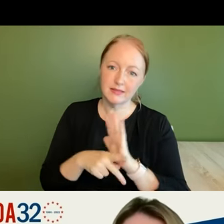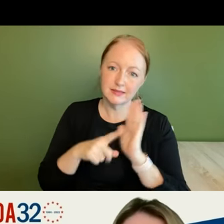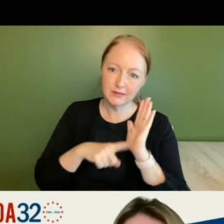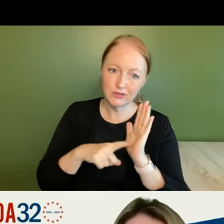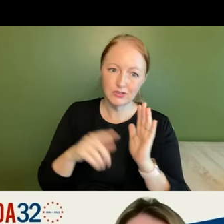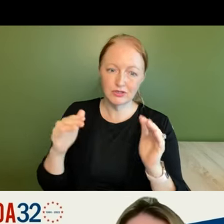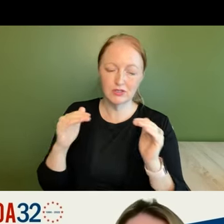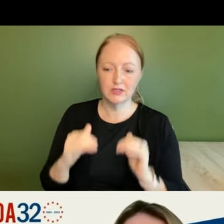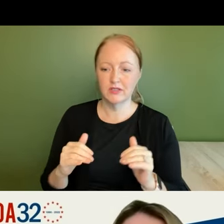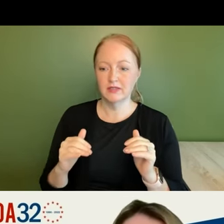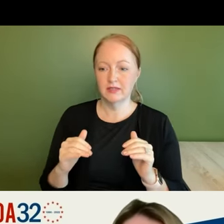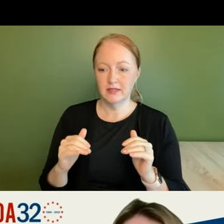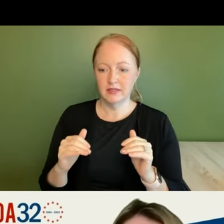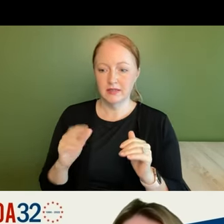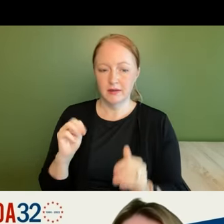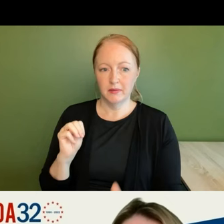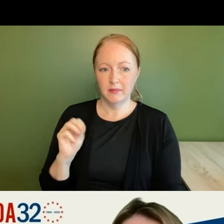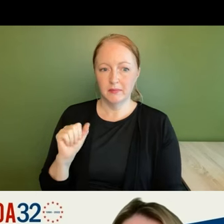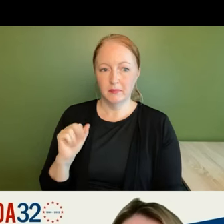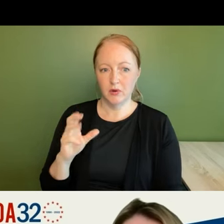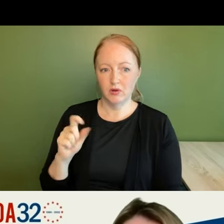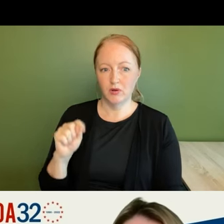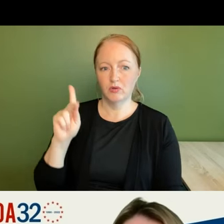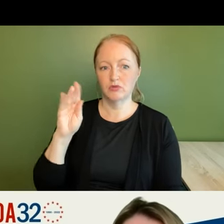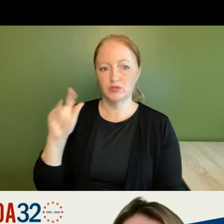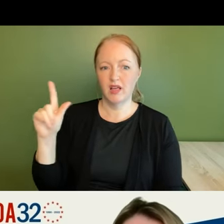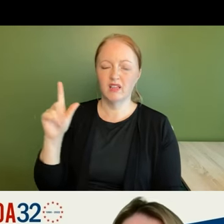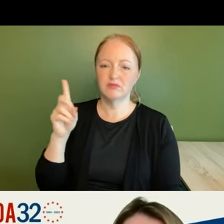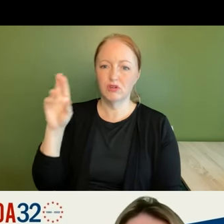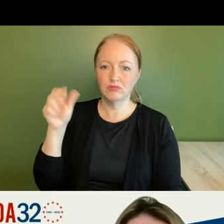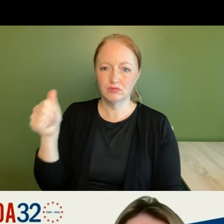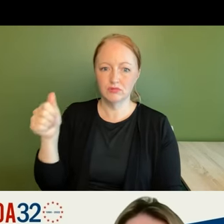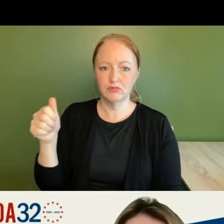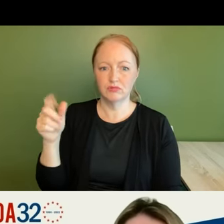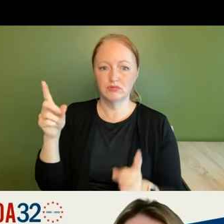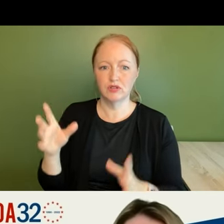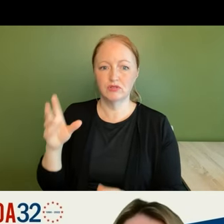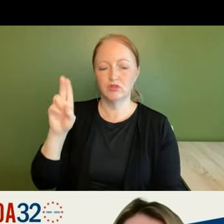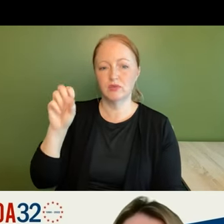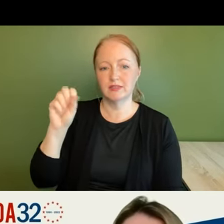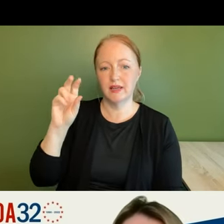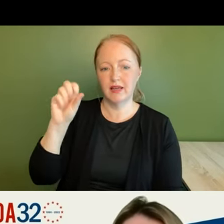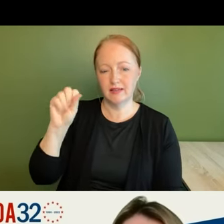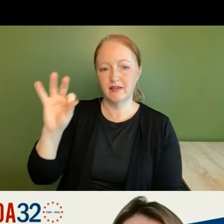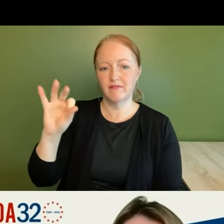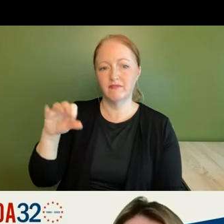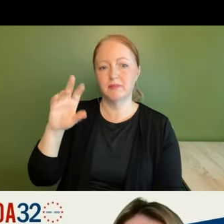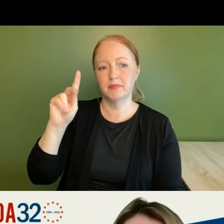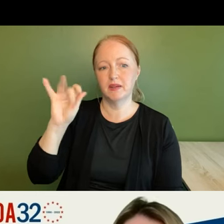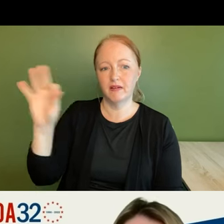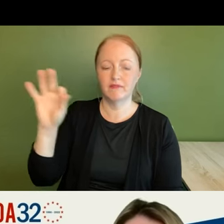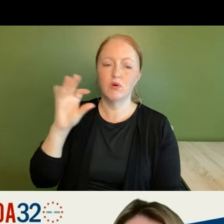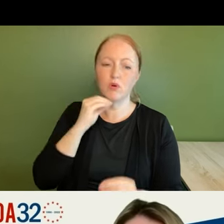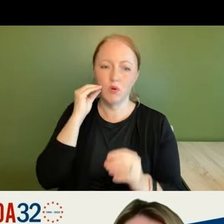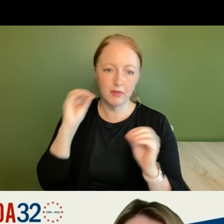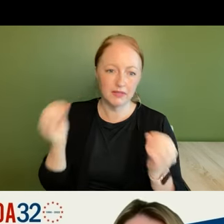research margot kushel who uh dr margot kushel who is director of the ucsf benioff homelessness